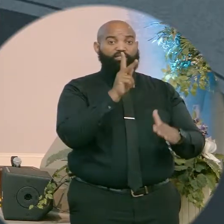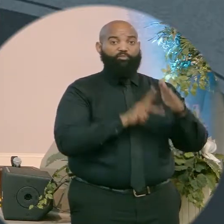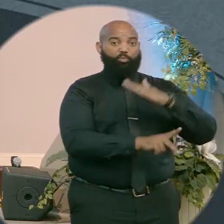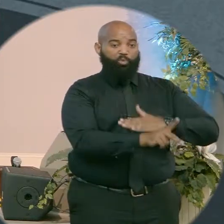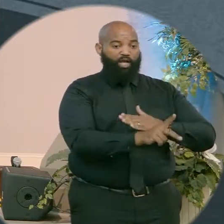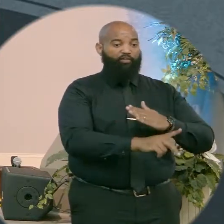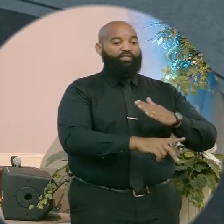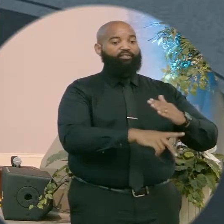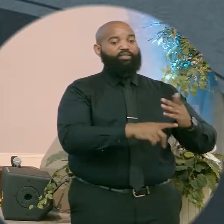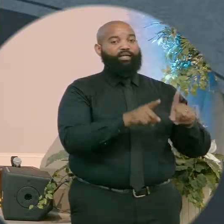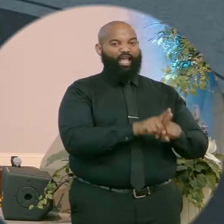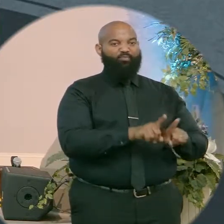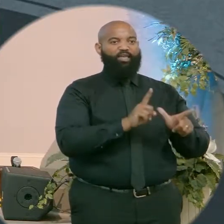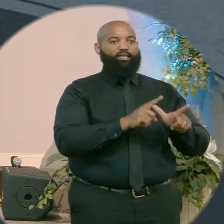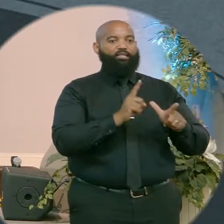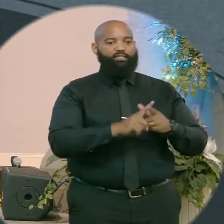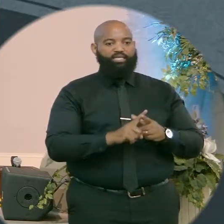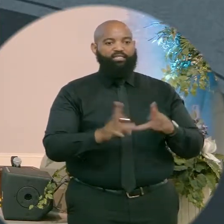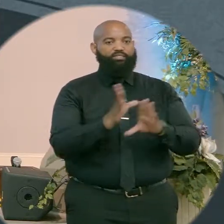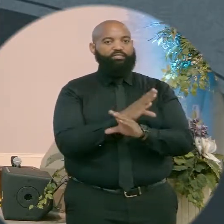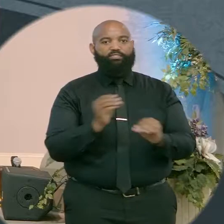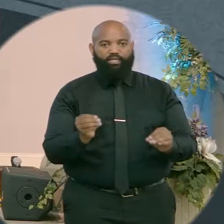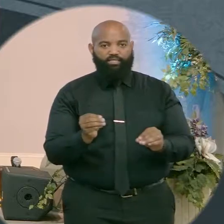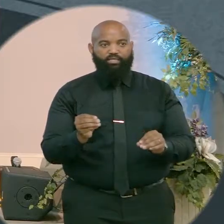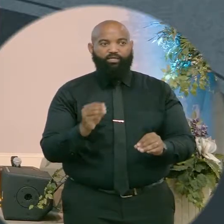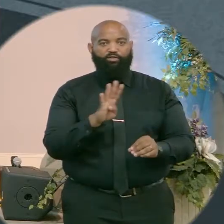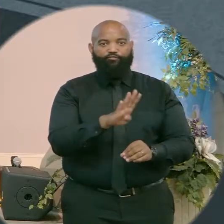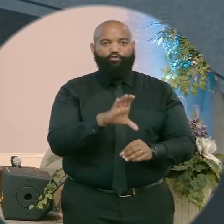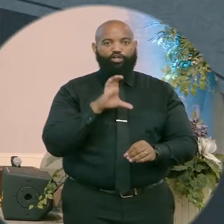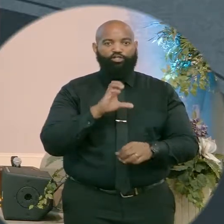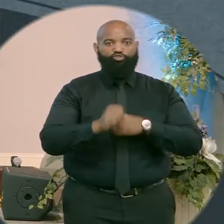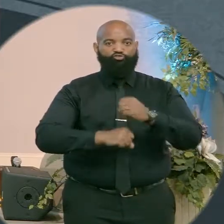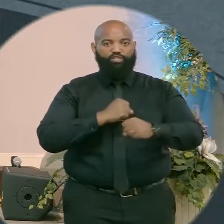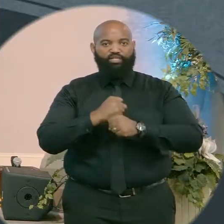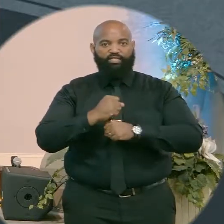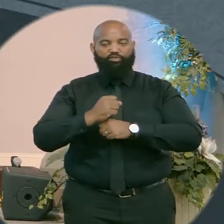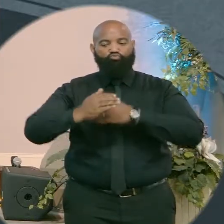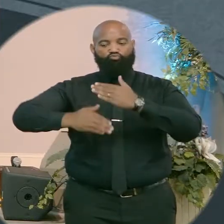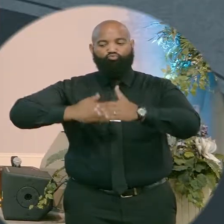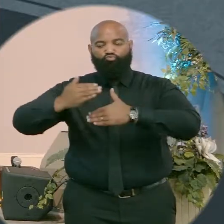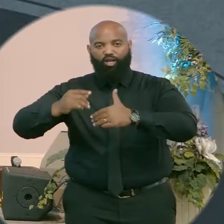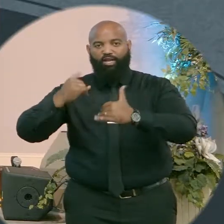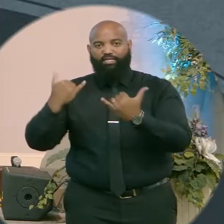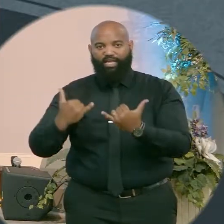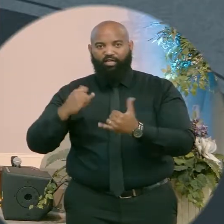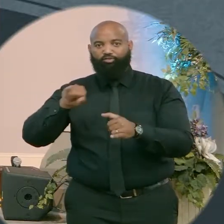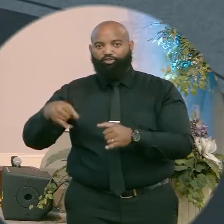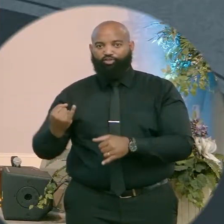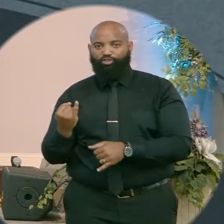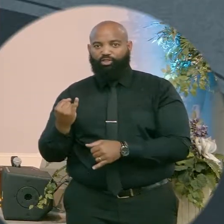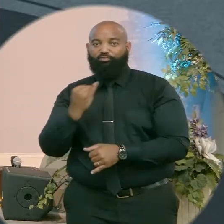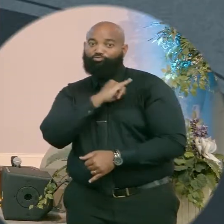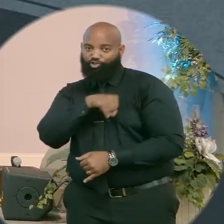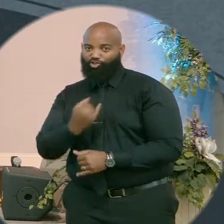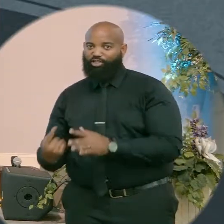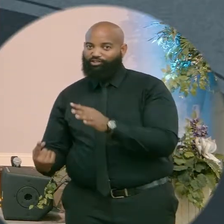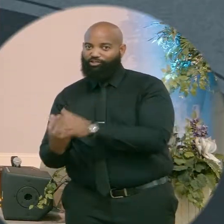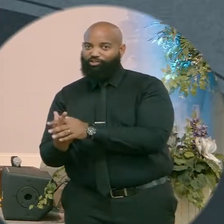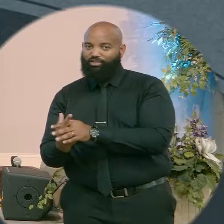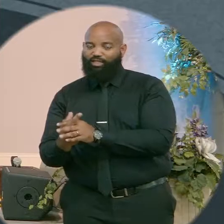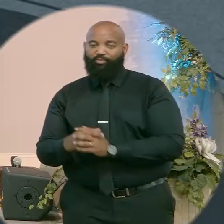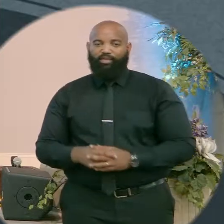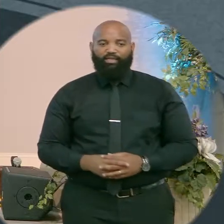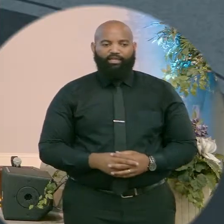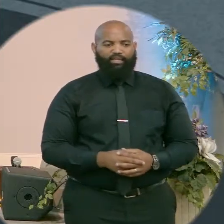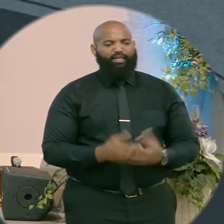and then it goes silent. And so after 400 years, now we have John the Baptist on the scene and he's introducing them to a